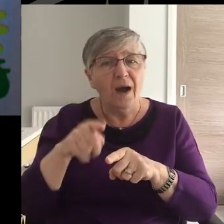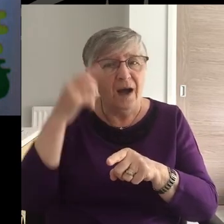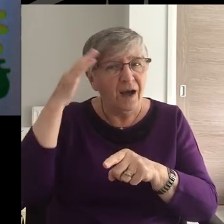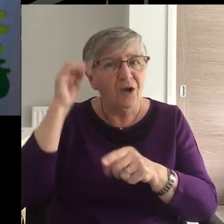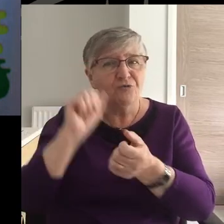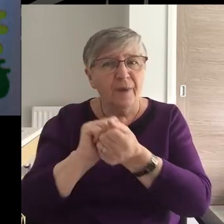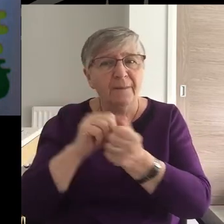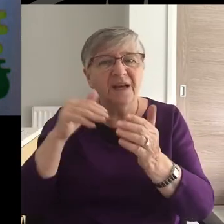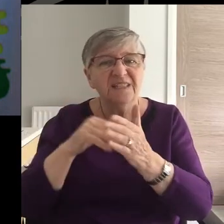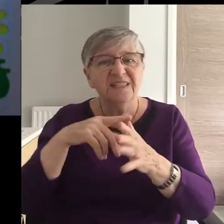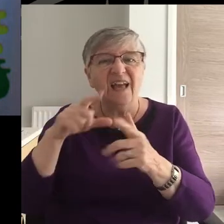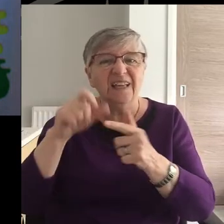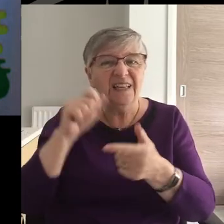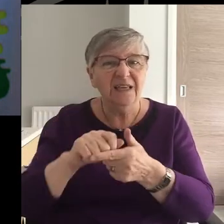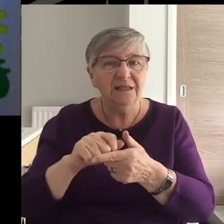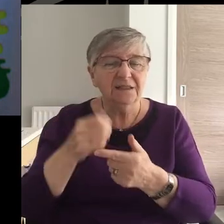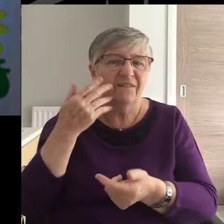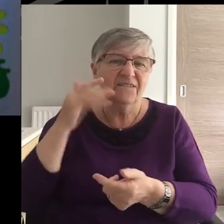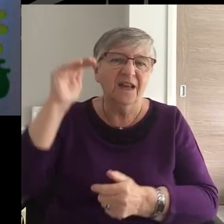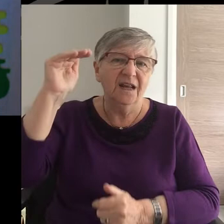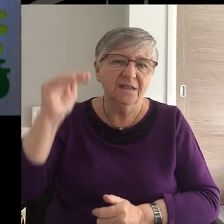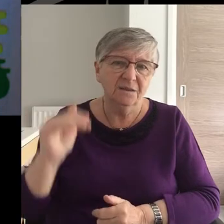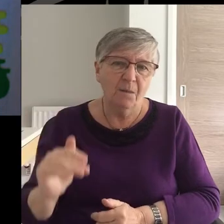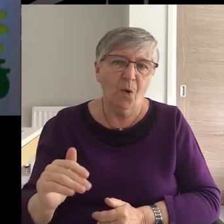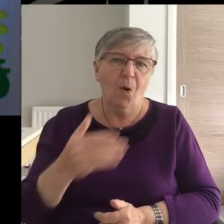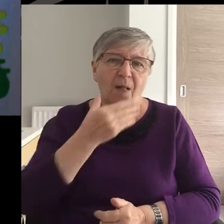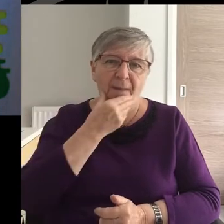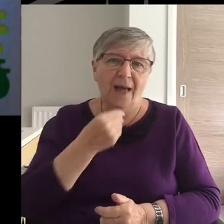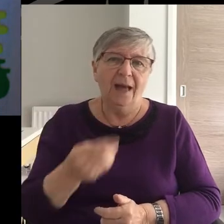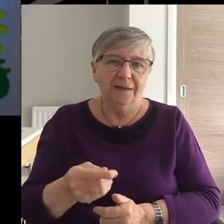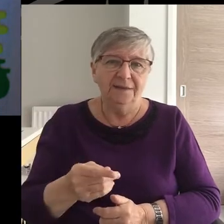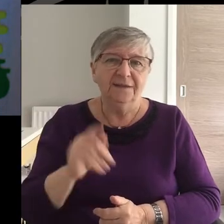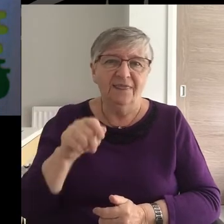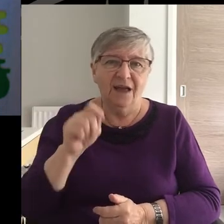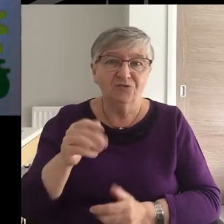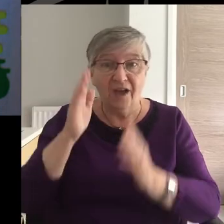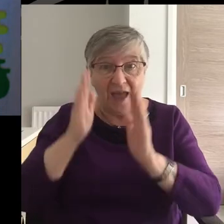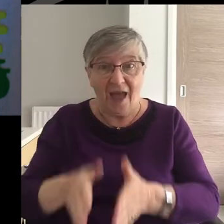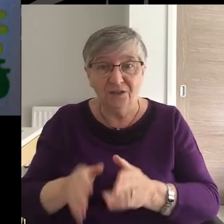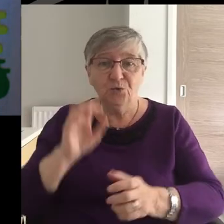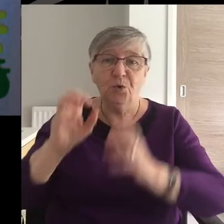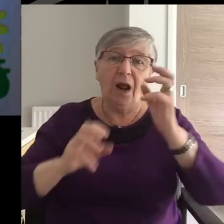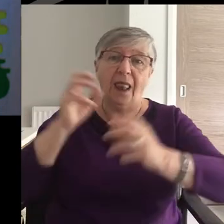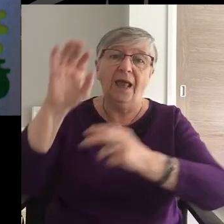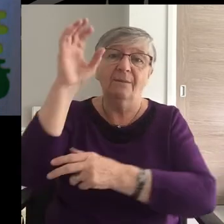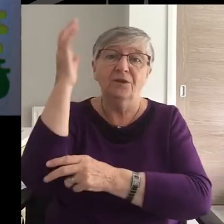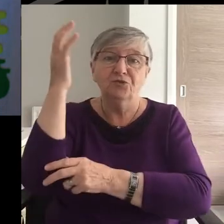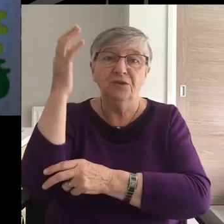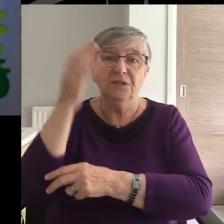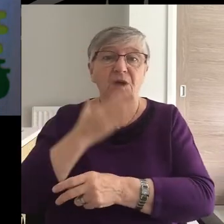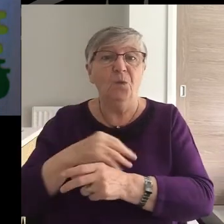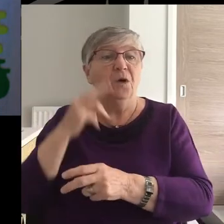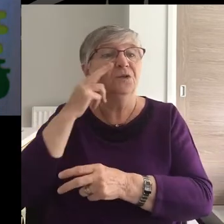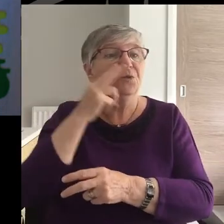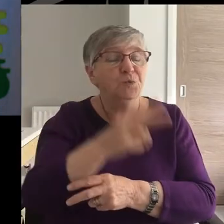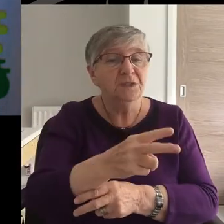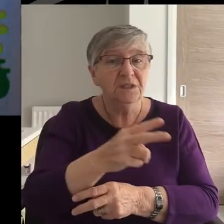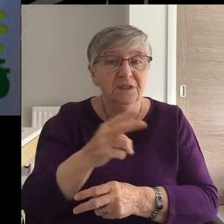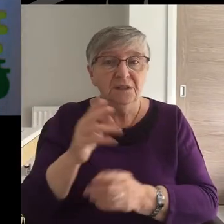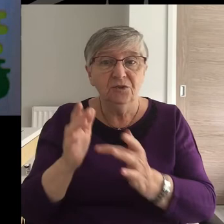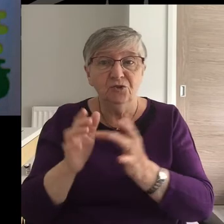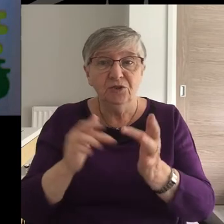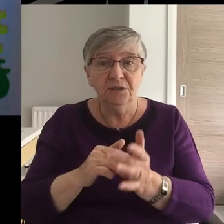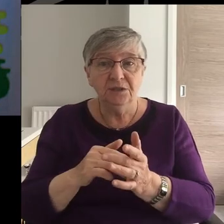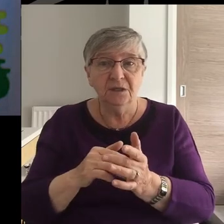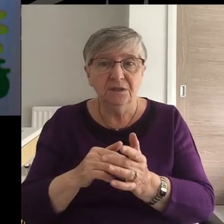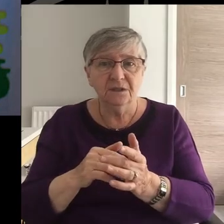Zacchaeus was vertically challenged, a wee guy who had to climb a tree to see Jesus. We had